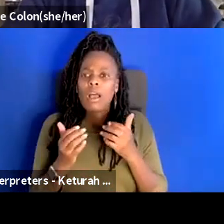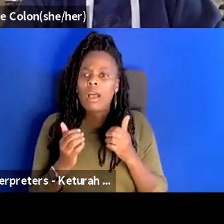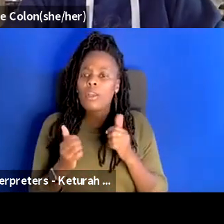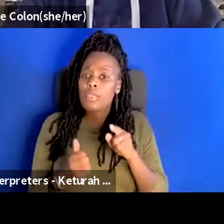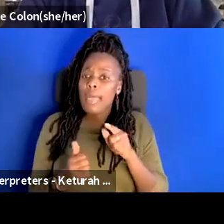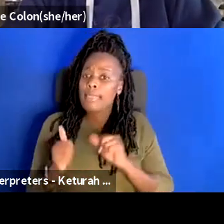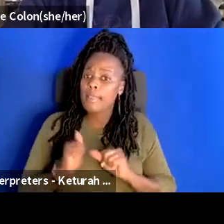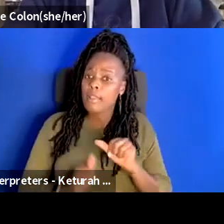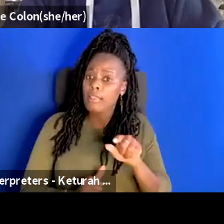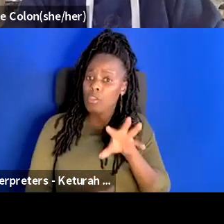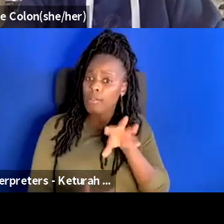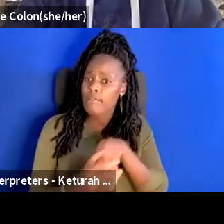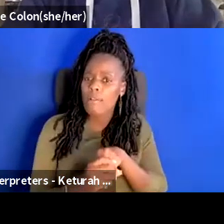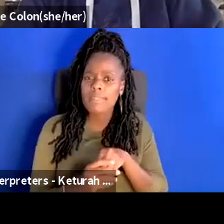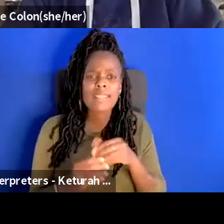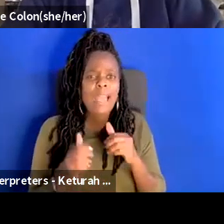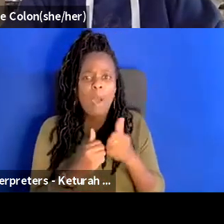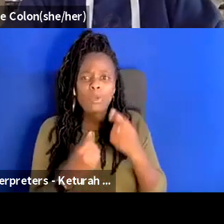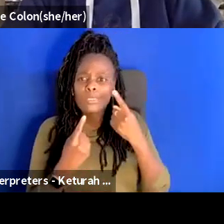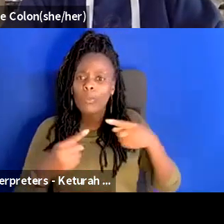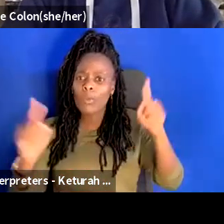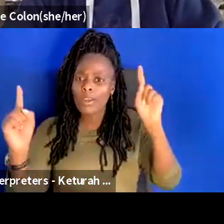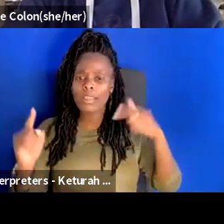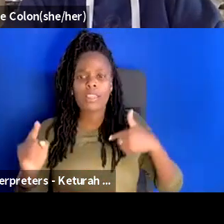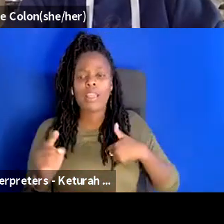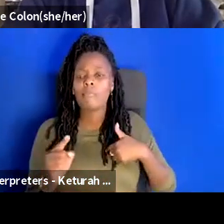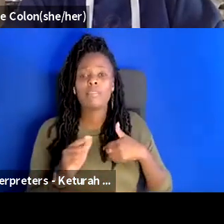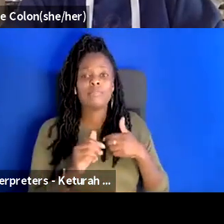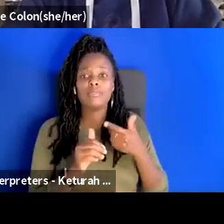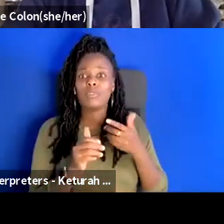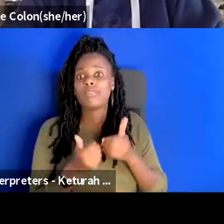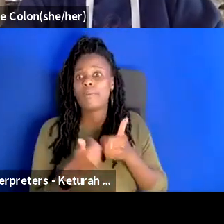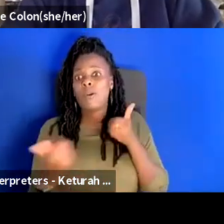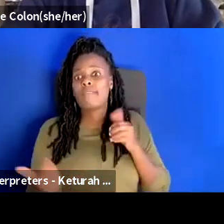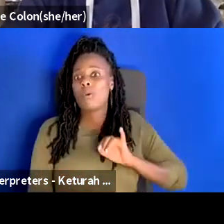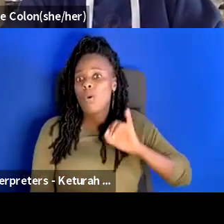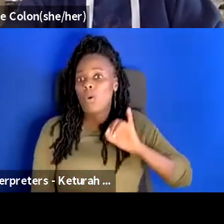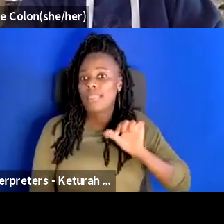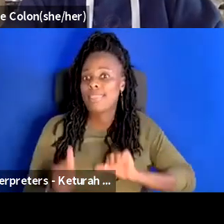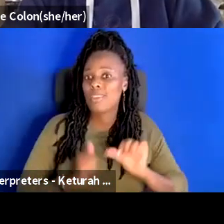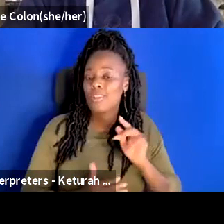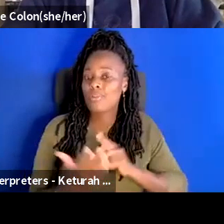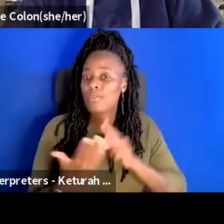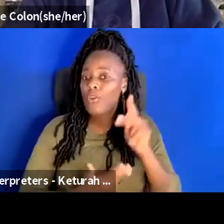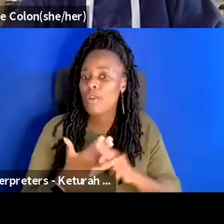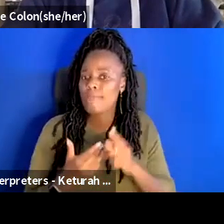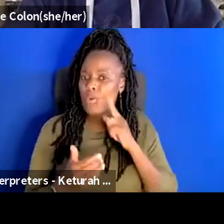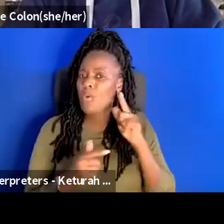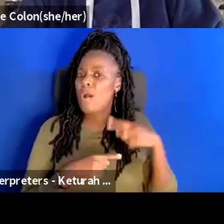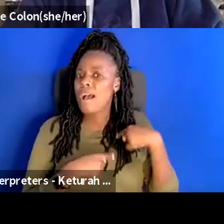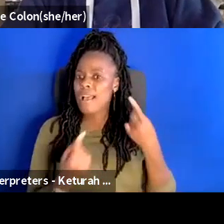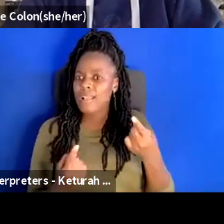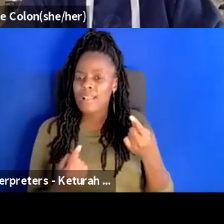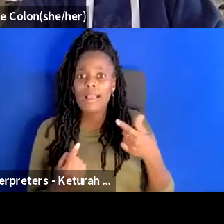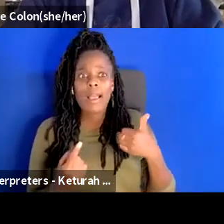participating is working because i i have i've been away from oakland theater project for a few years now and i came and saw a show next to a person whose